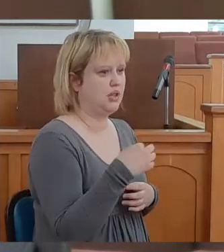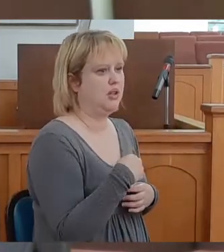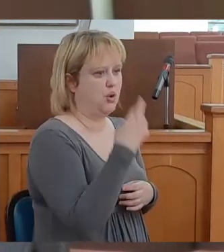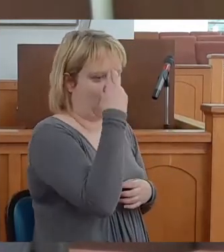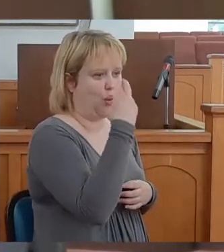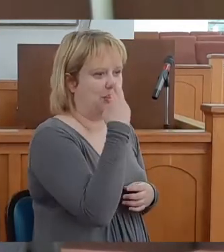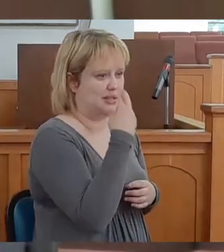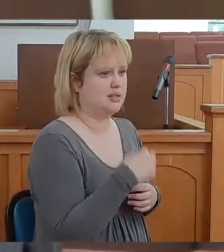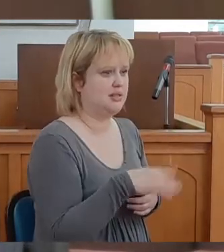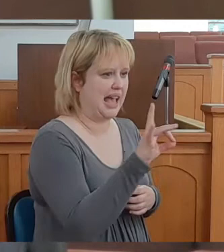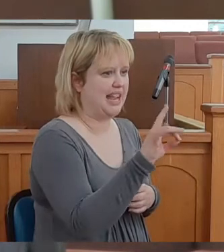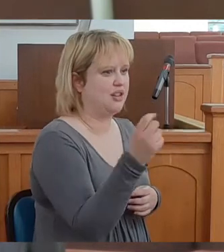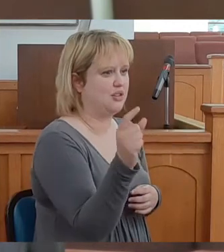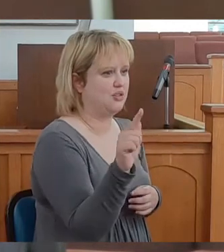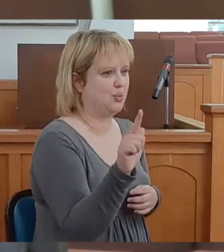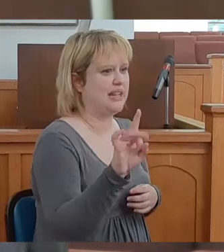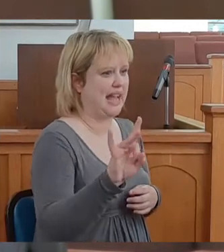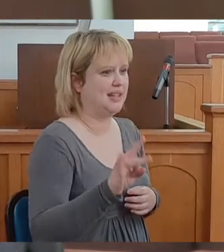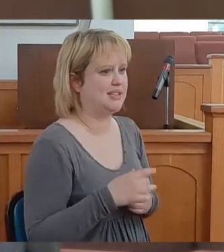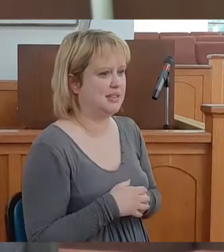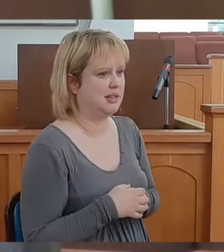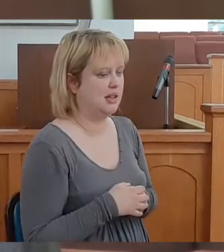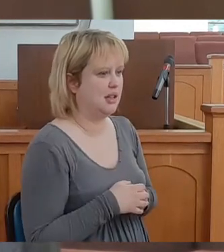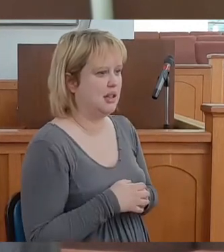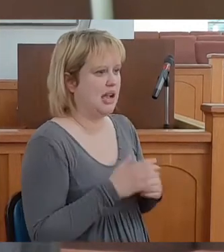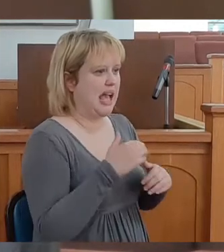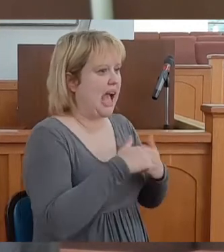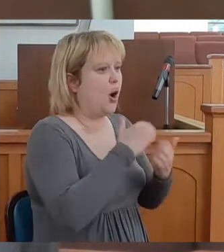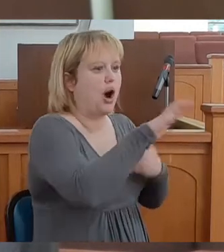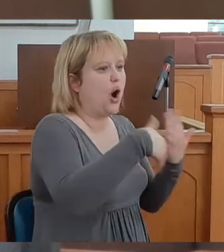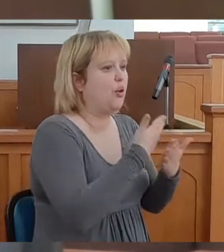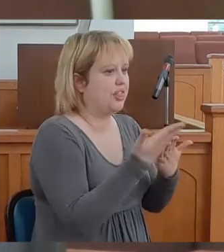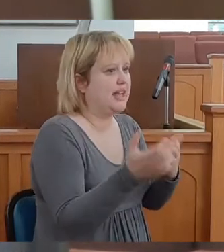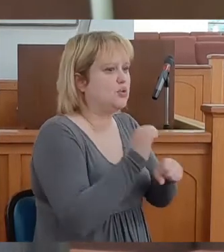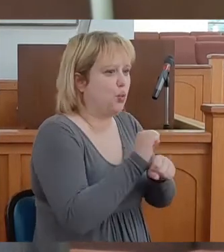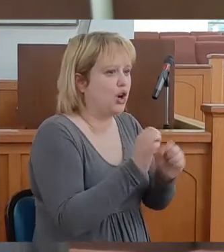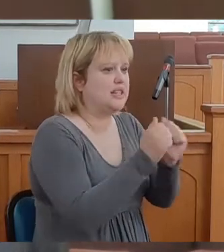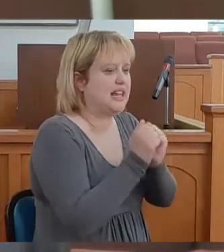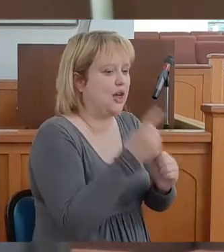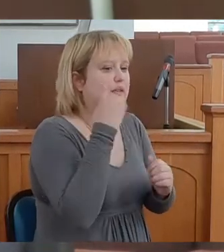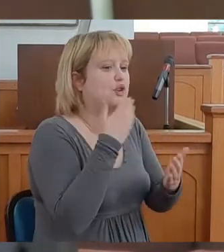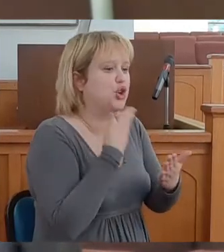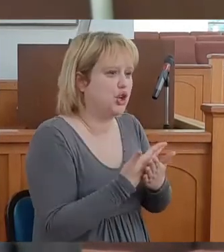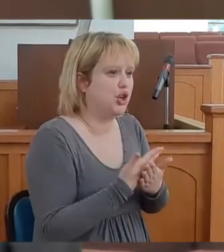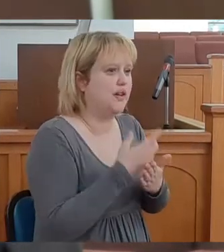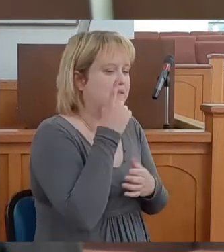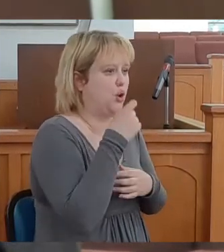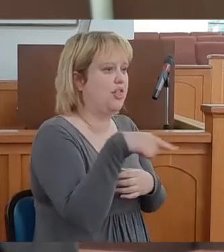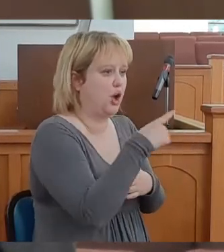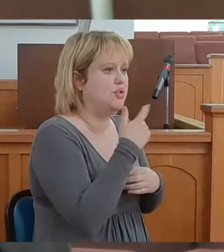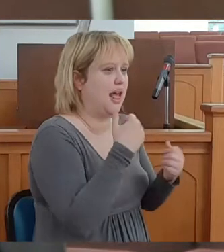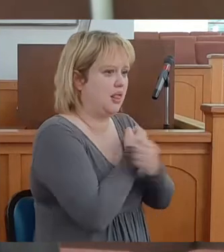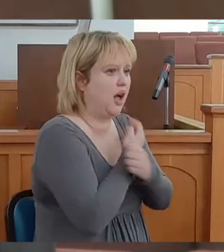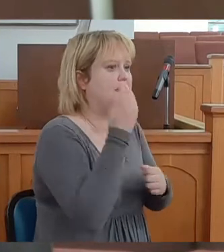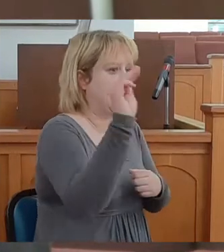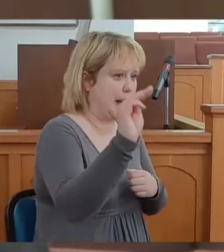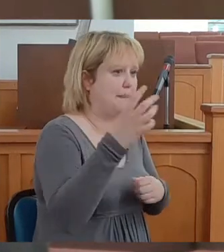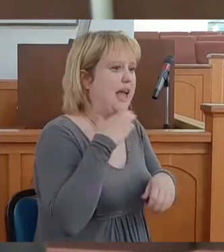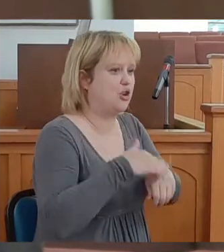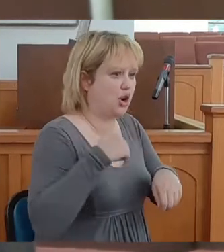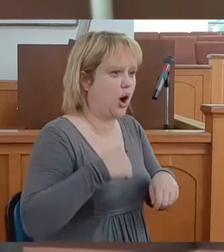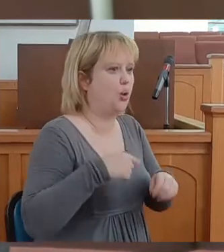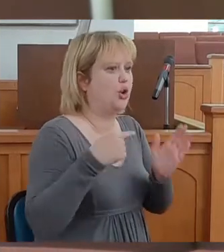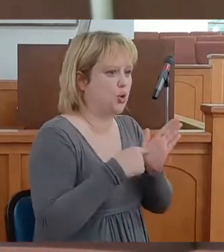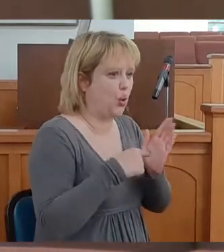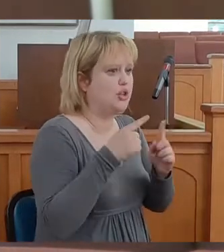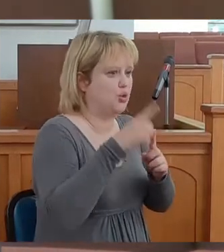Romans 8.28 How all things work together for good for those that love him in a call